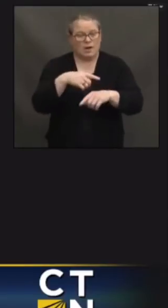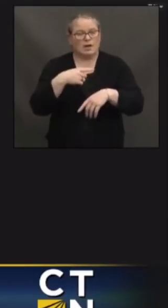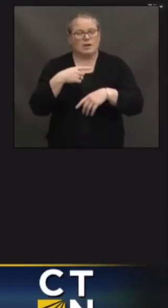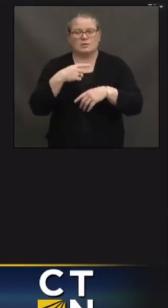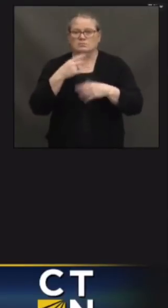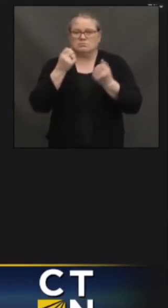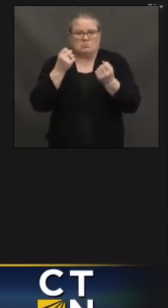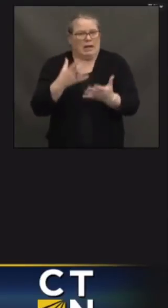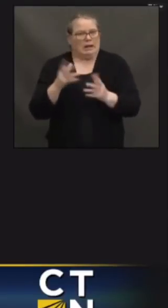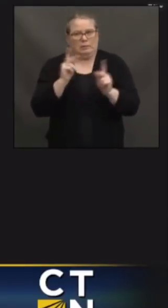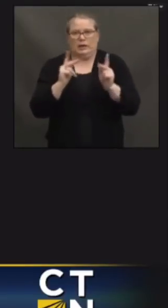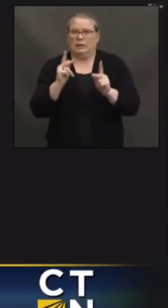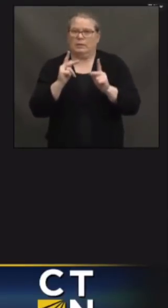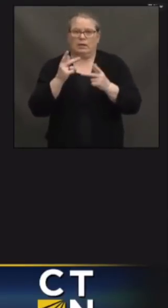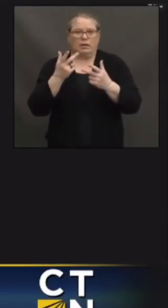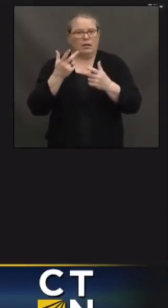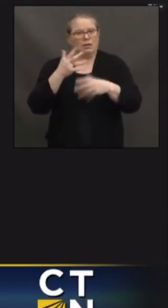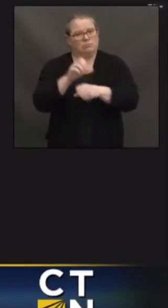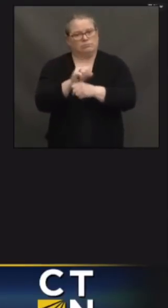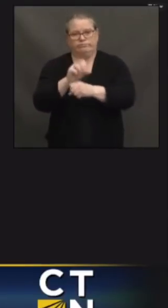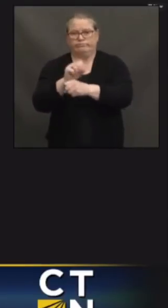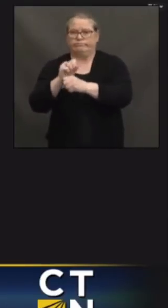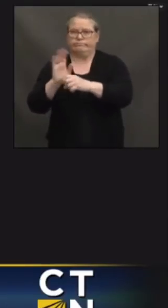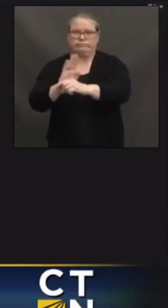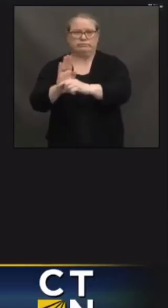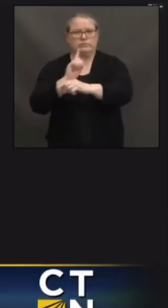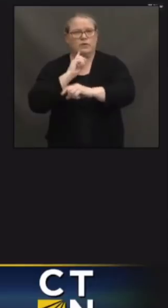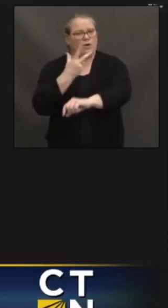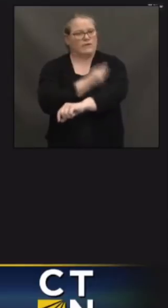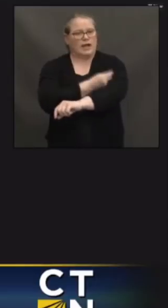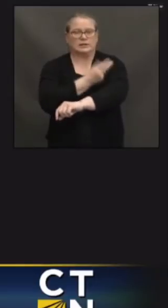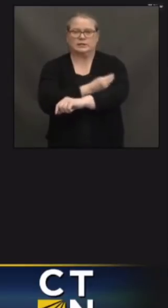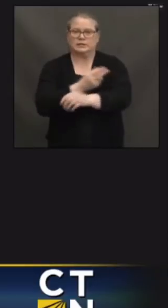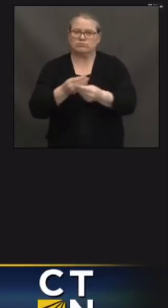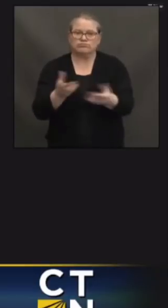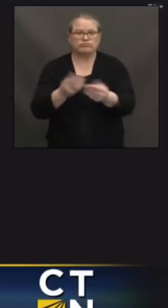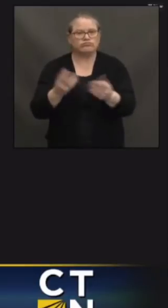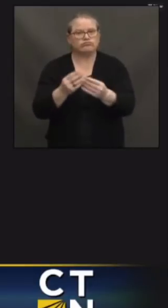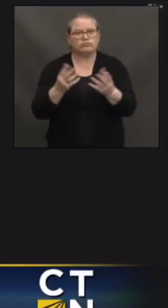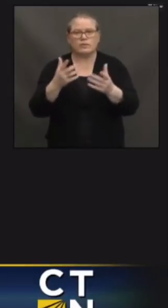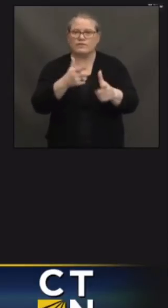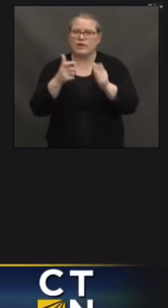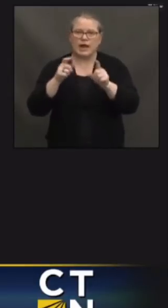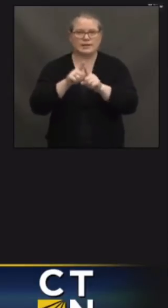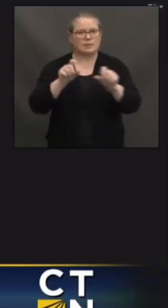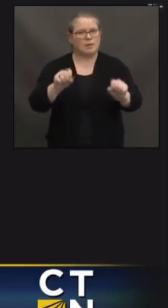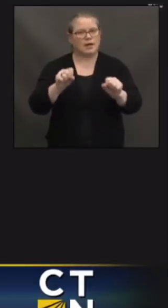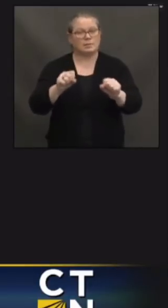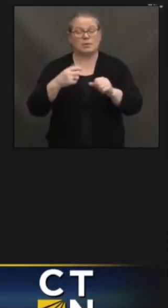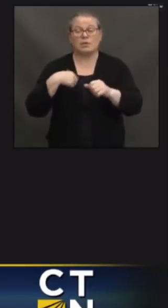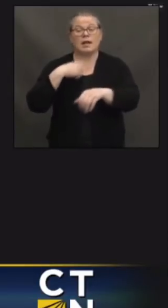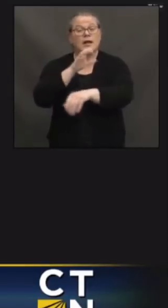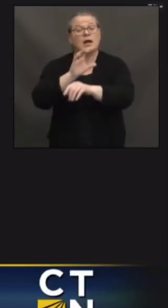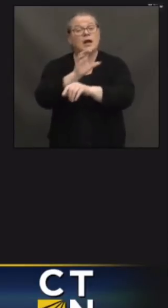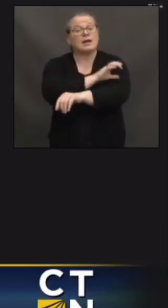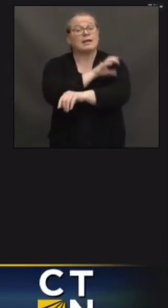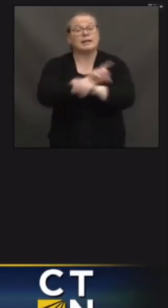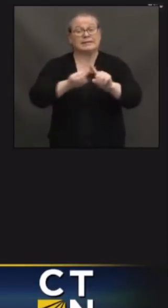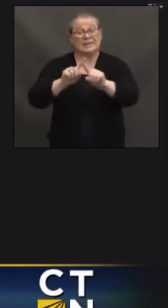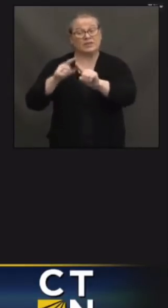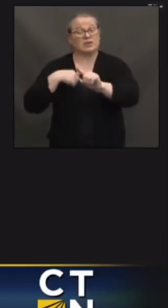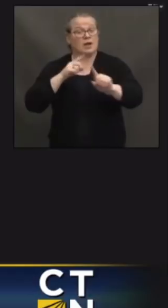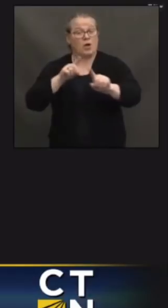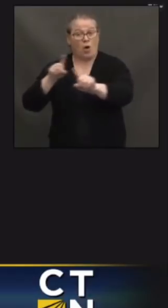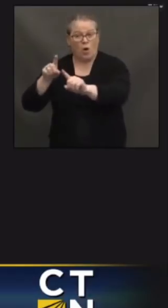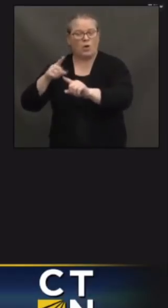humanly possible. Every clinic I go to is so proud to tell me that, you know, over the course of the first two months, they've, you know, only wasted one